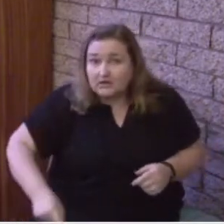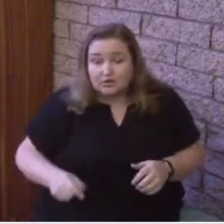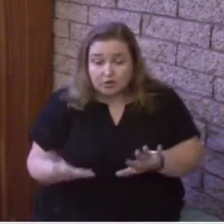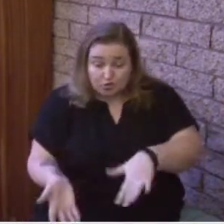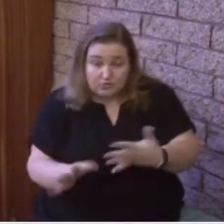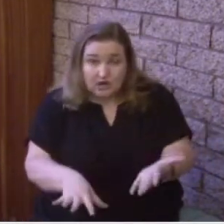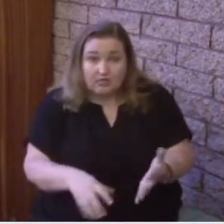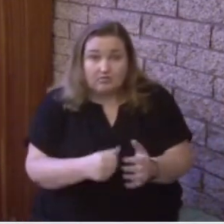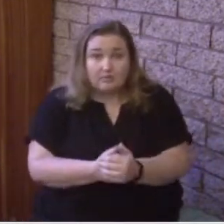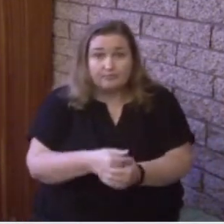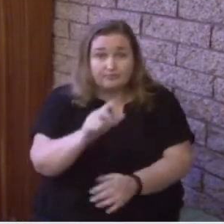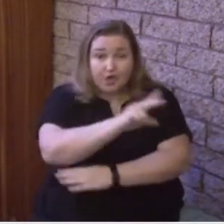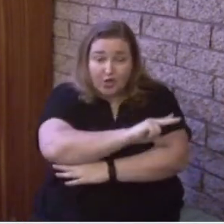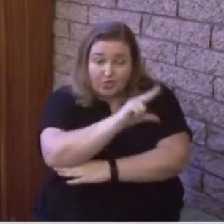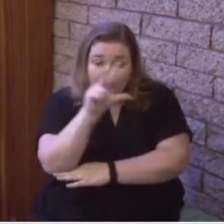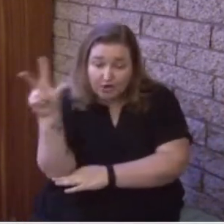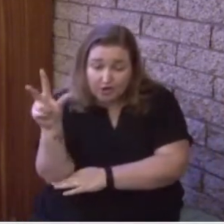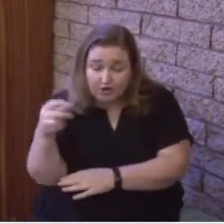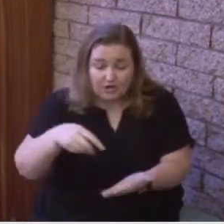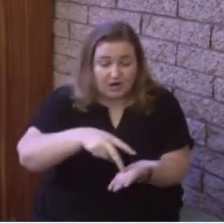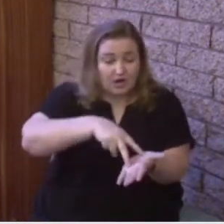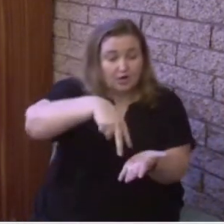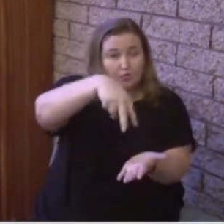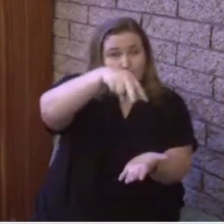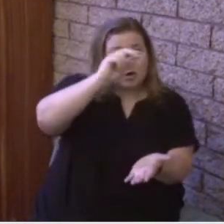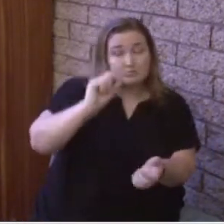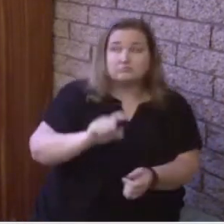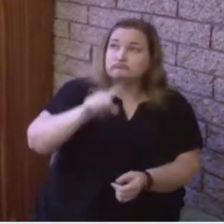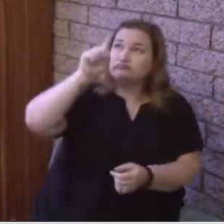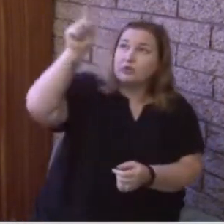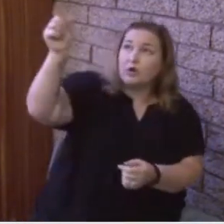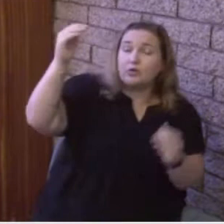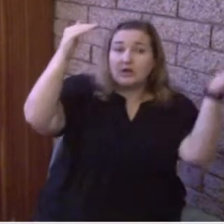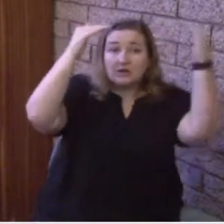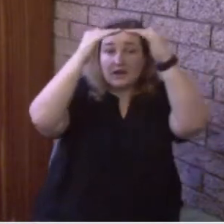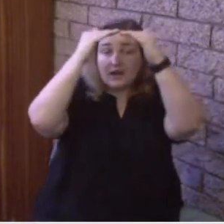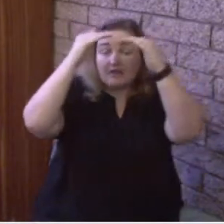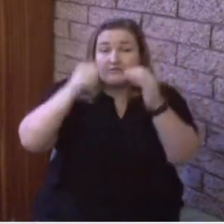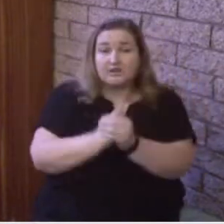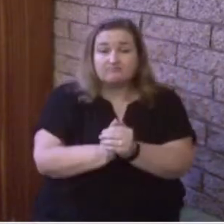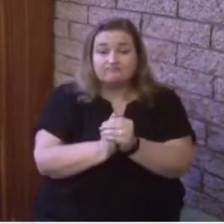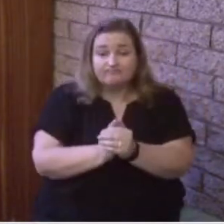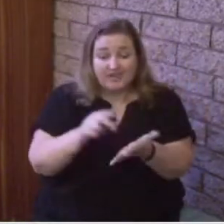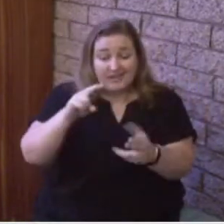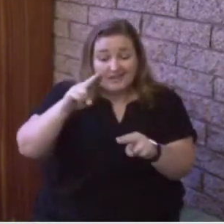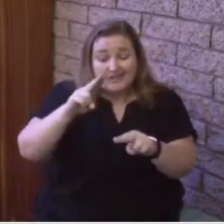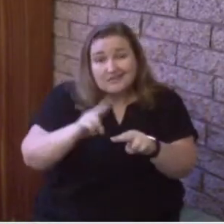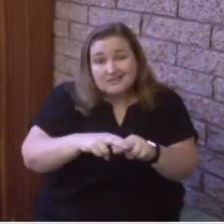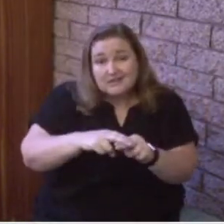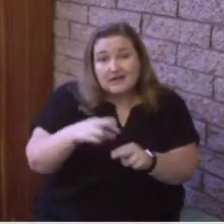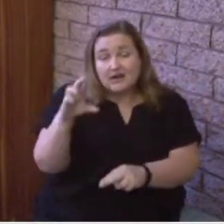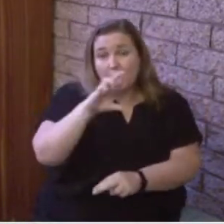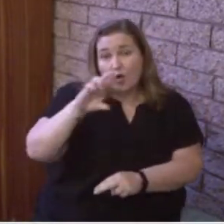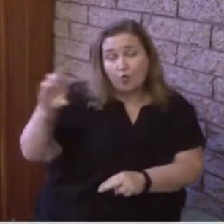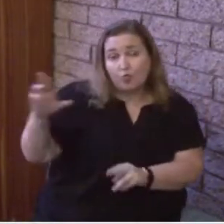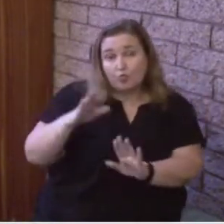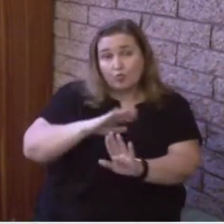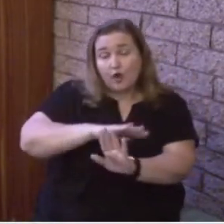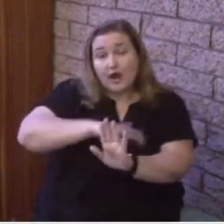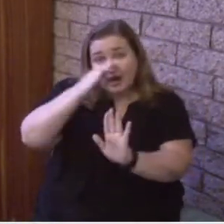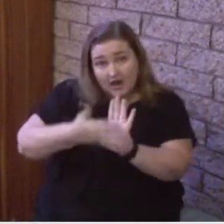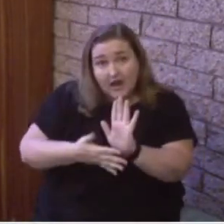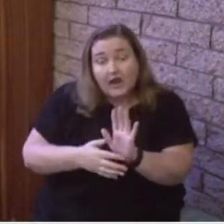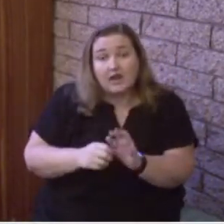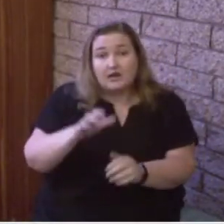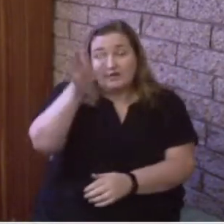rose again from the dead. He ascended into heaven and is seated at the right hand of the Father. And He will come